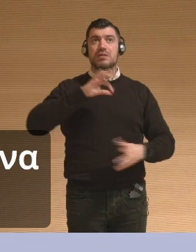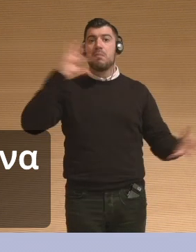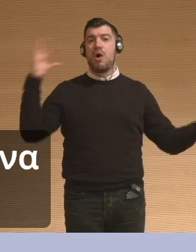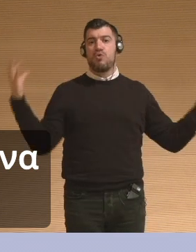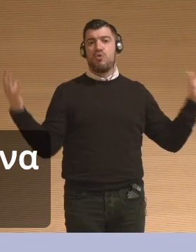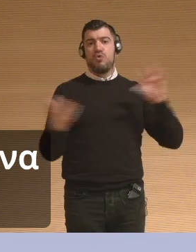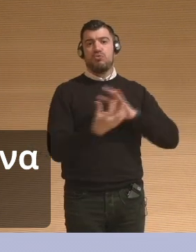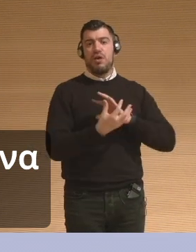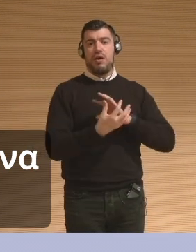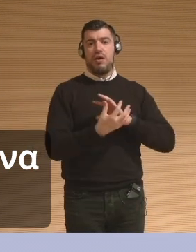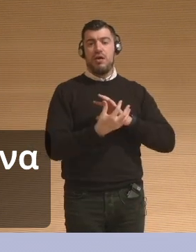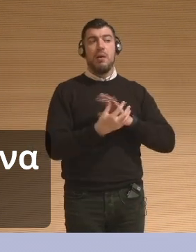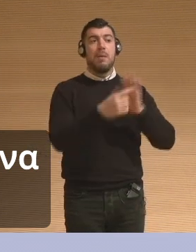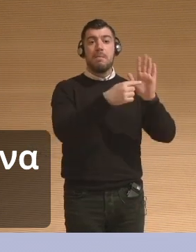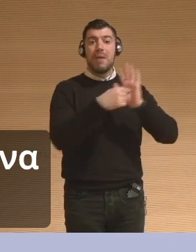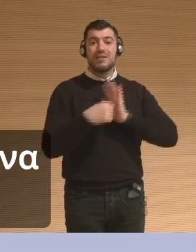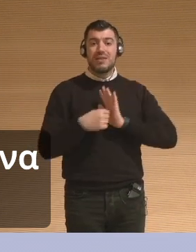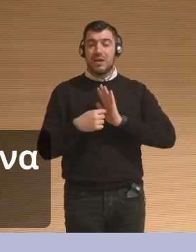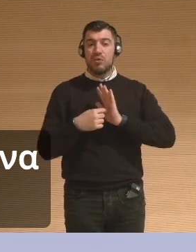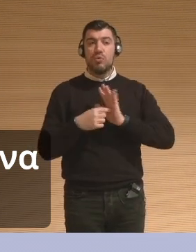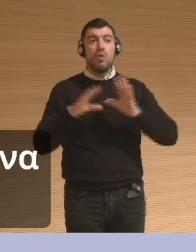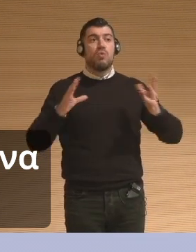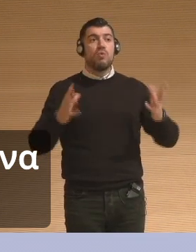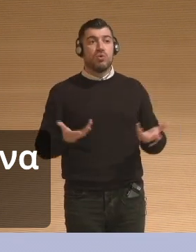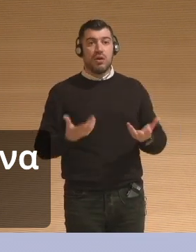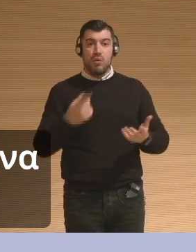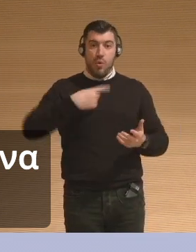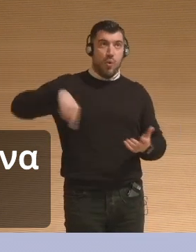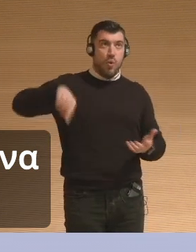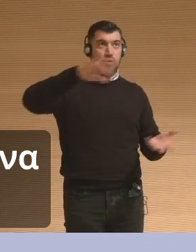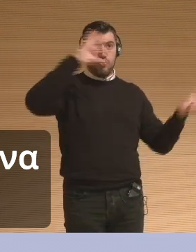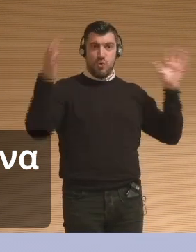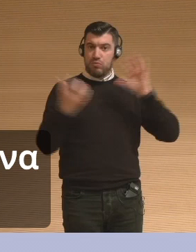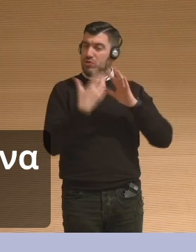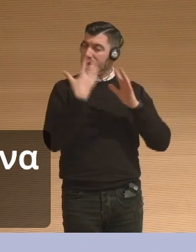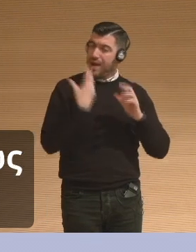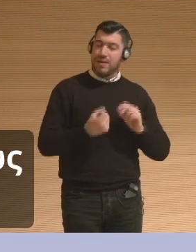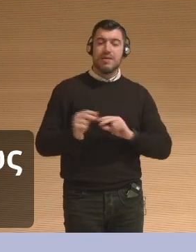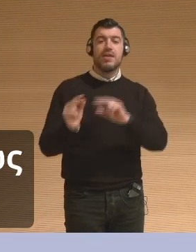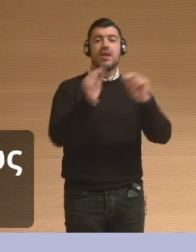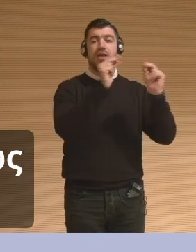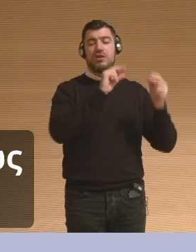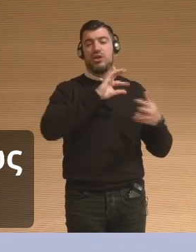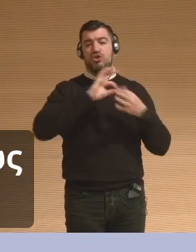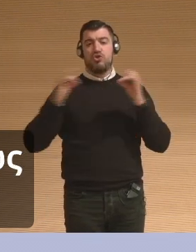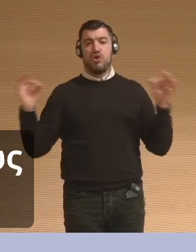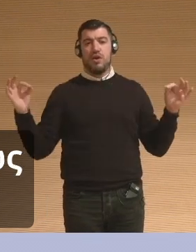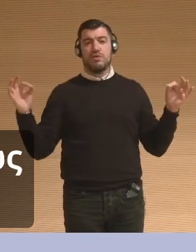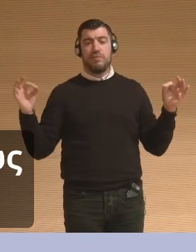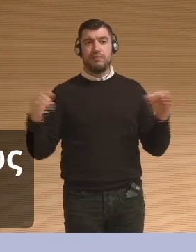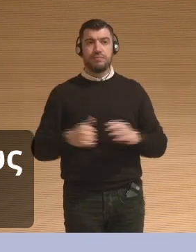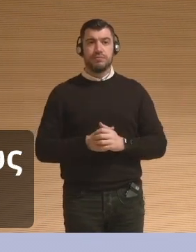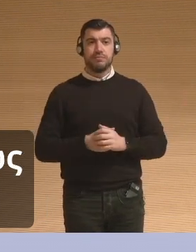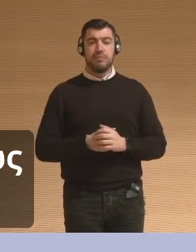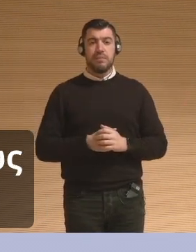and through objects and object engagement, we are able to heal and we can see our own